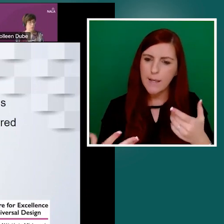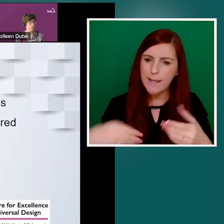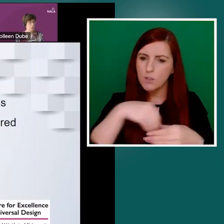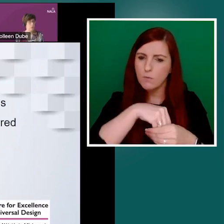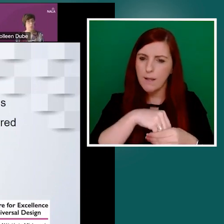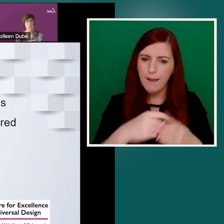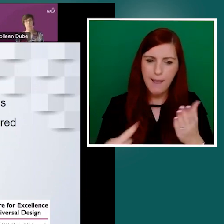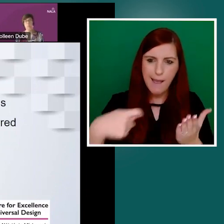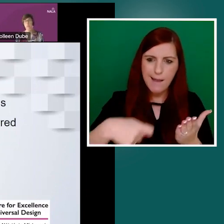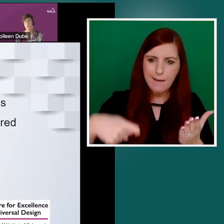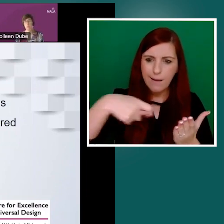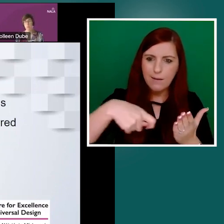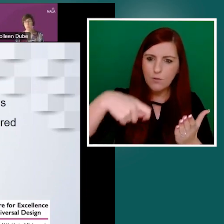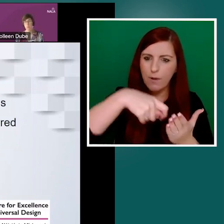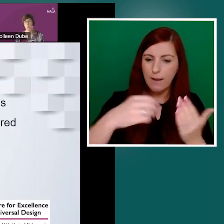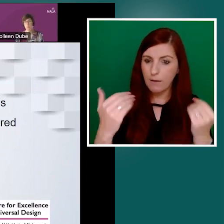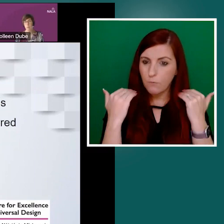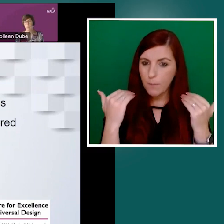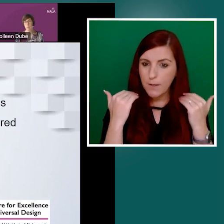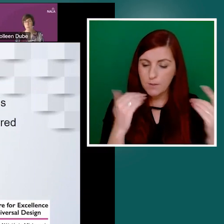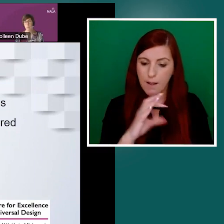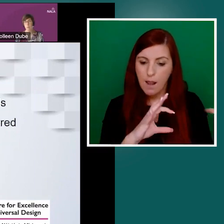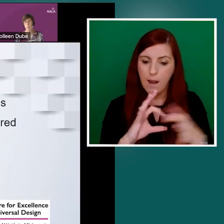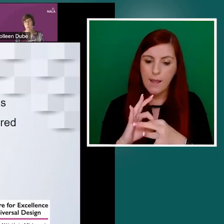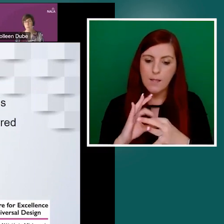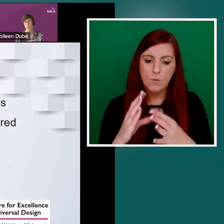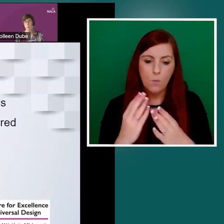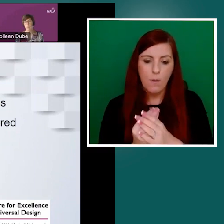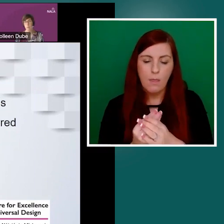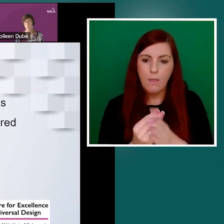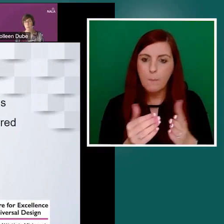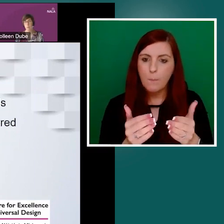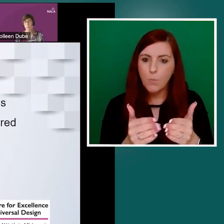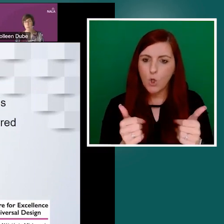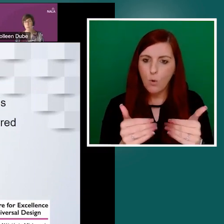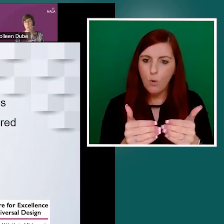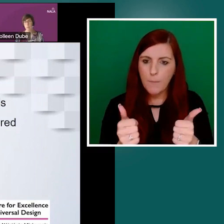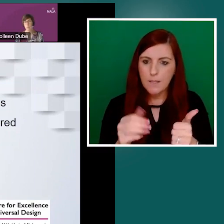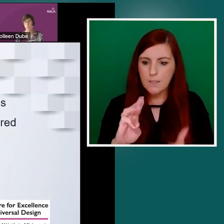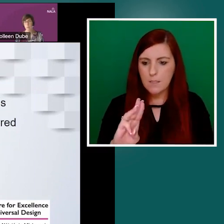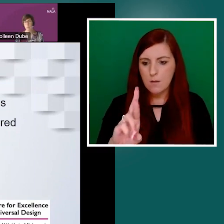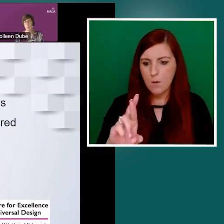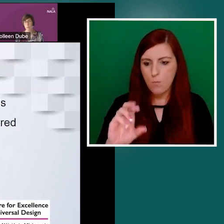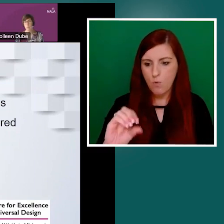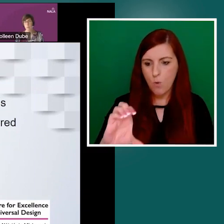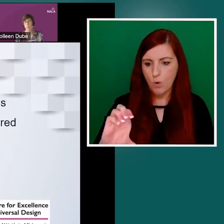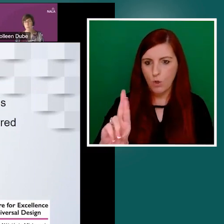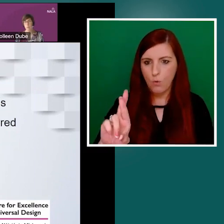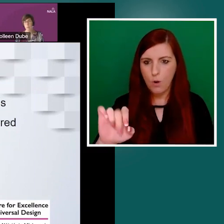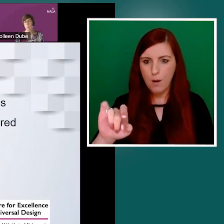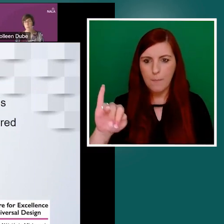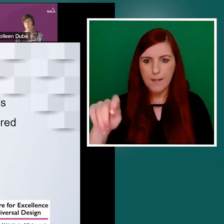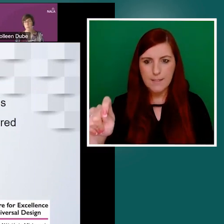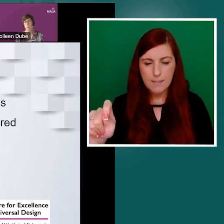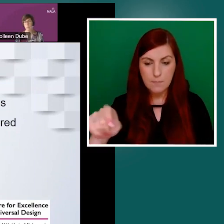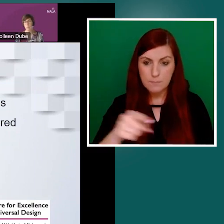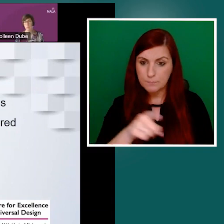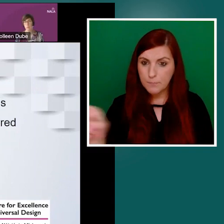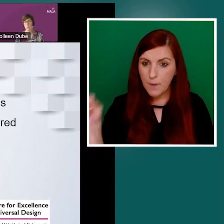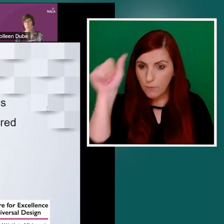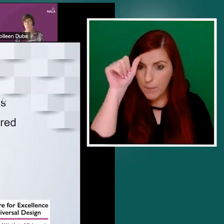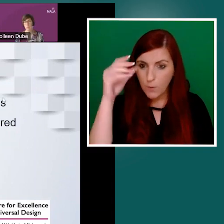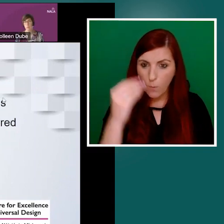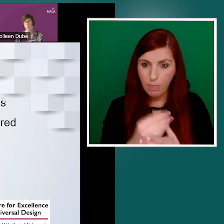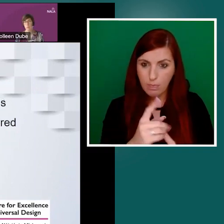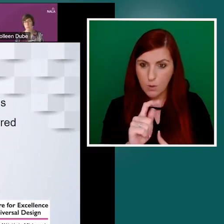So those of you who are familiar with the toolkit would have remembered the title as